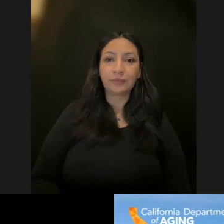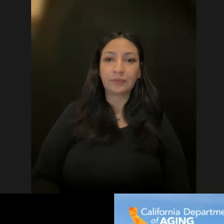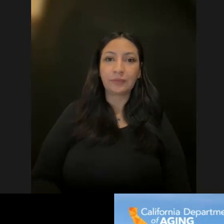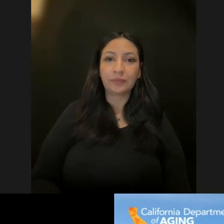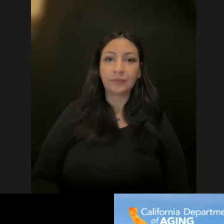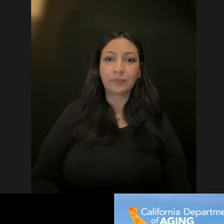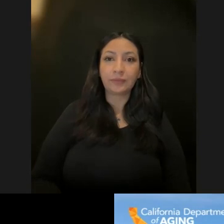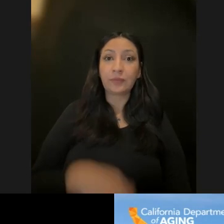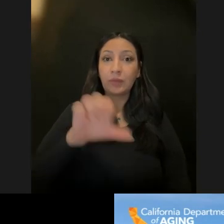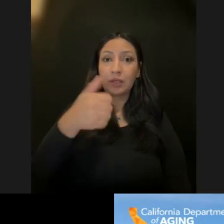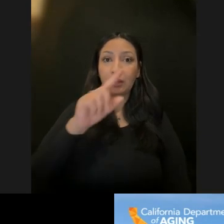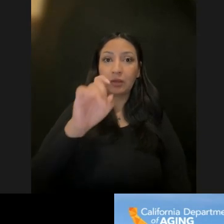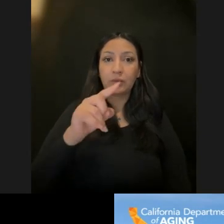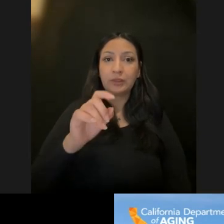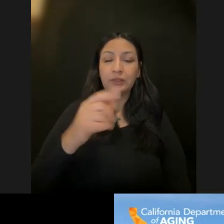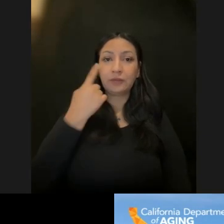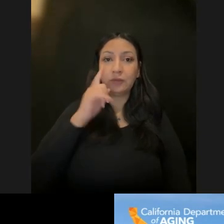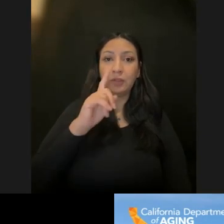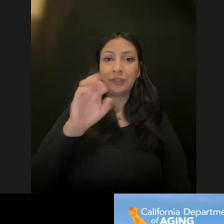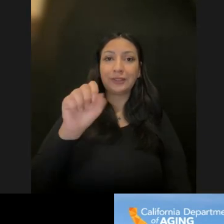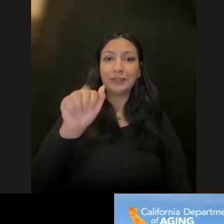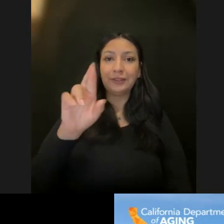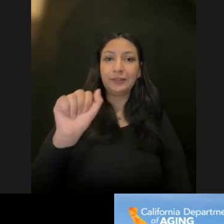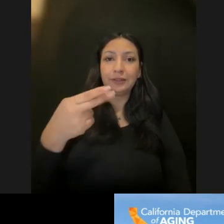Other questions for Sarah?